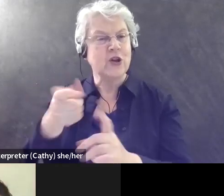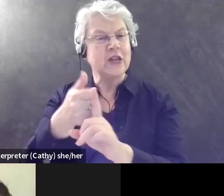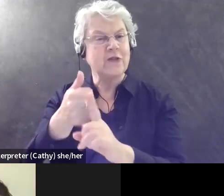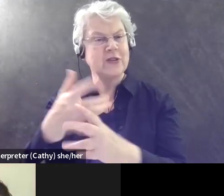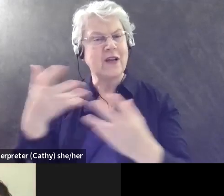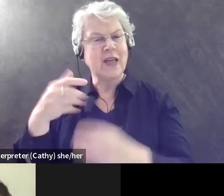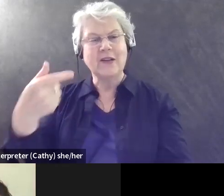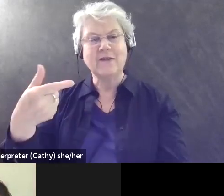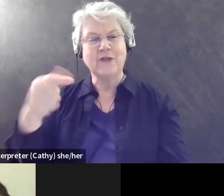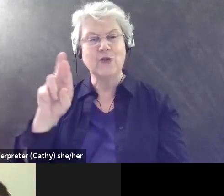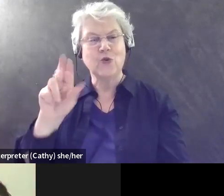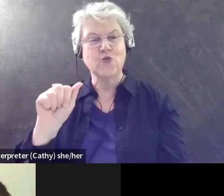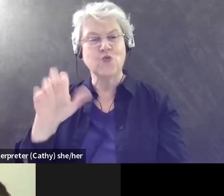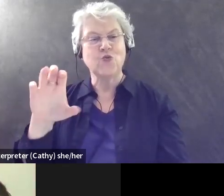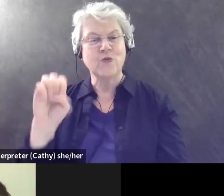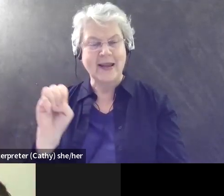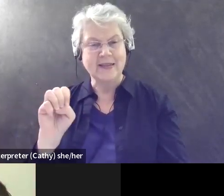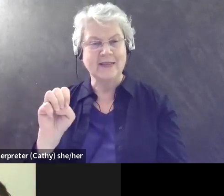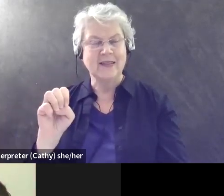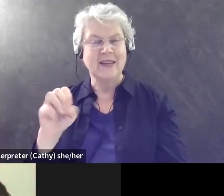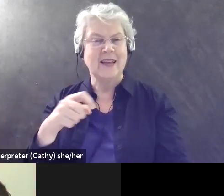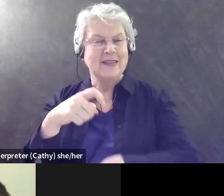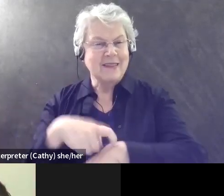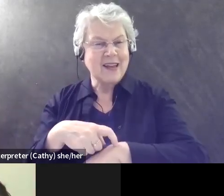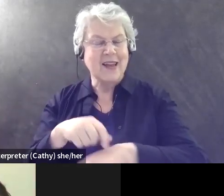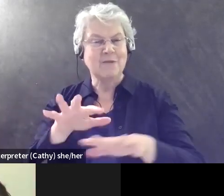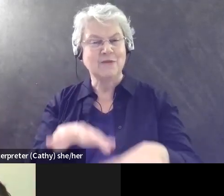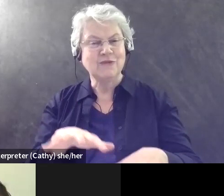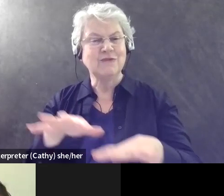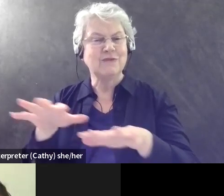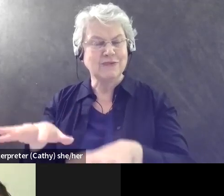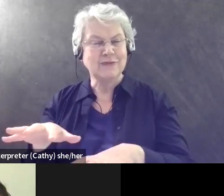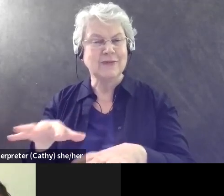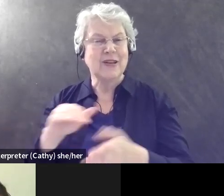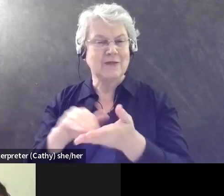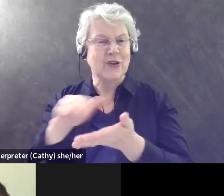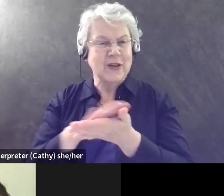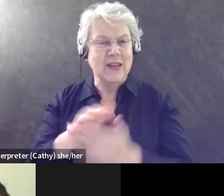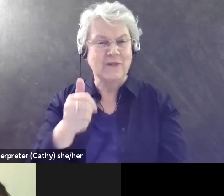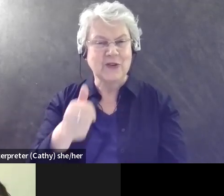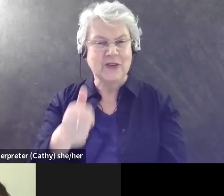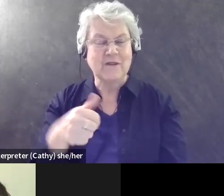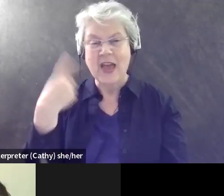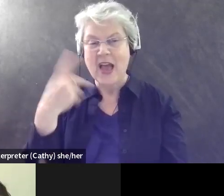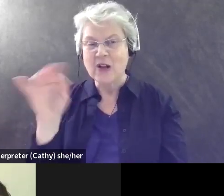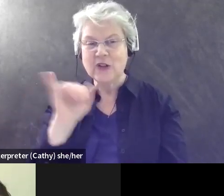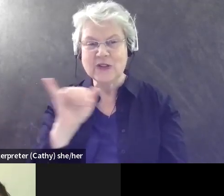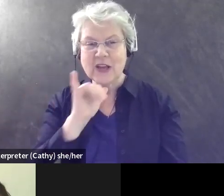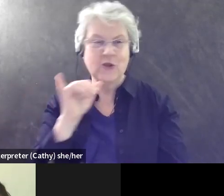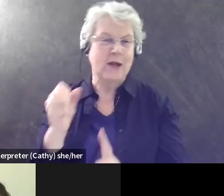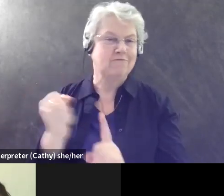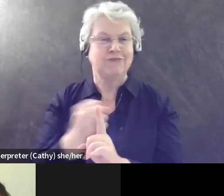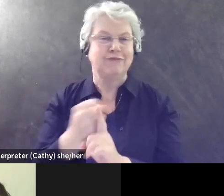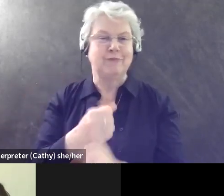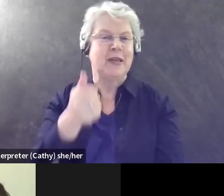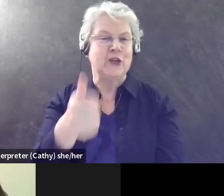grace and that's gotta be the really important thing. You're not, it looks like you're not beating yourself up too much about this, which is a